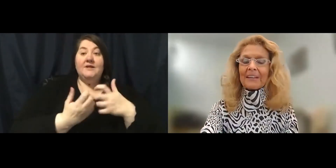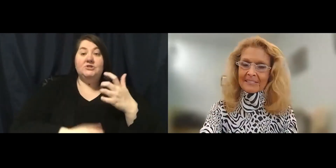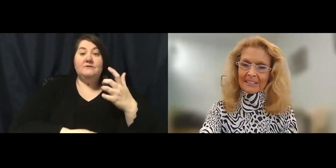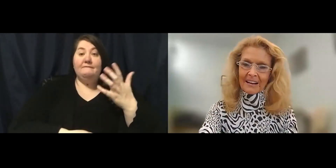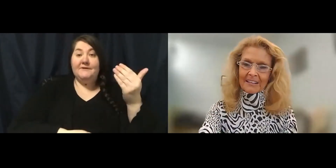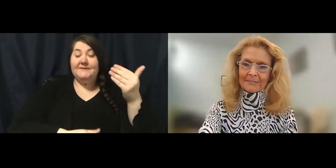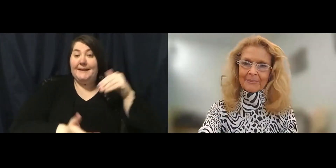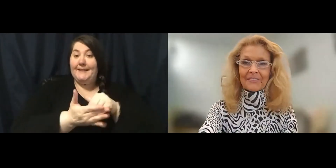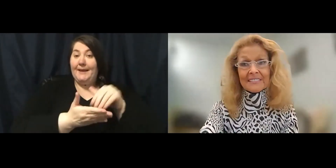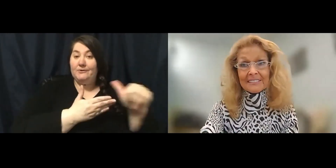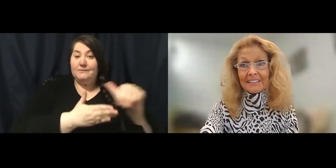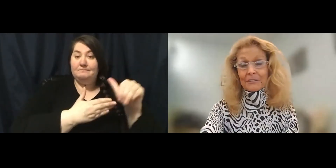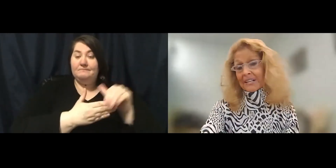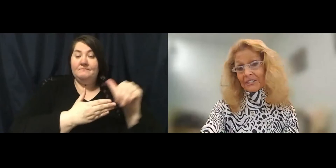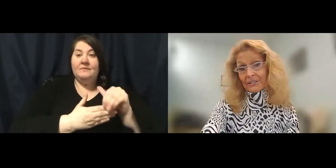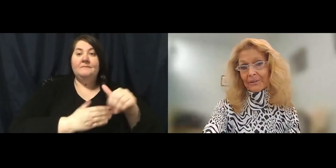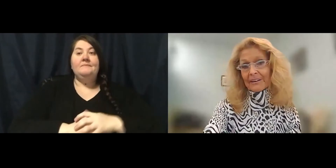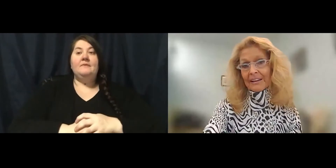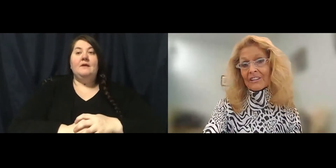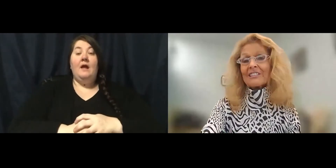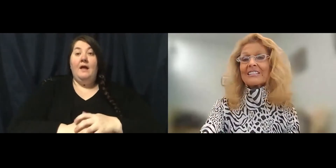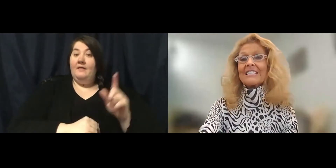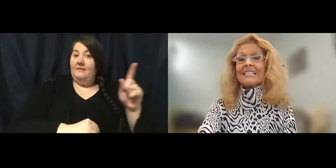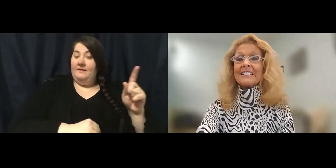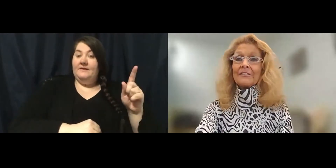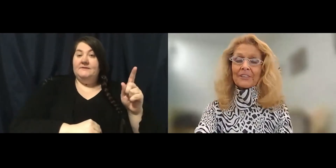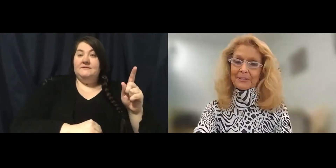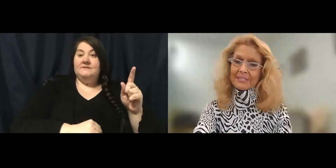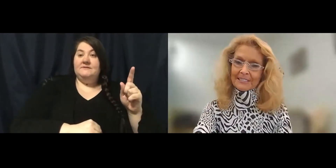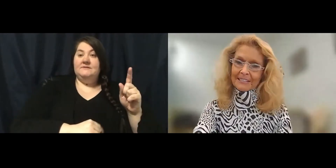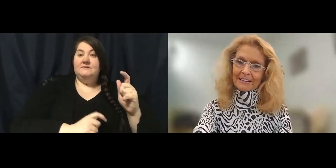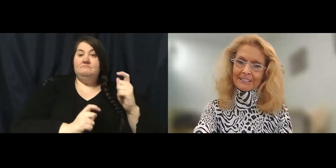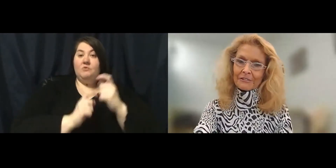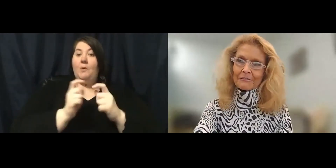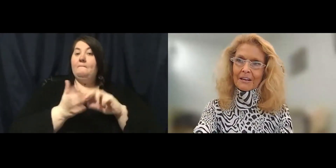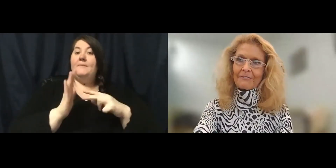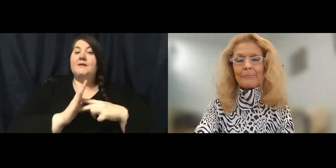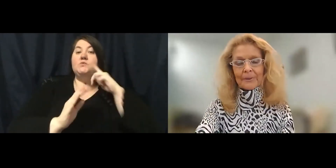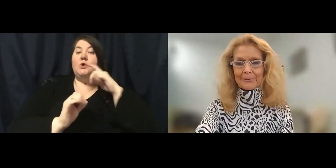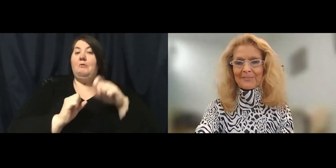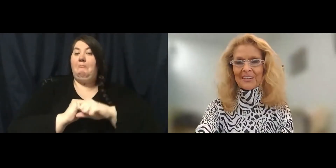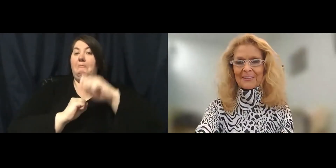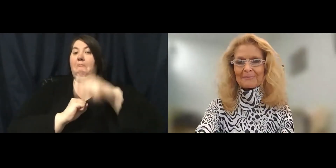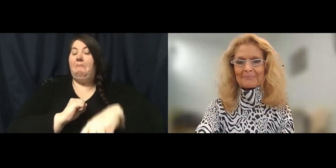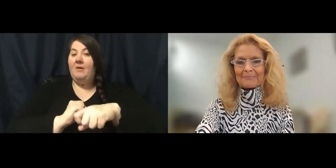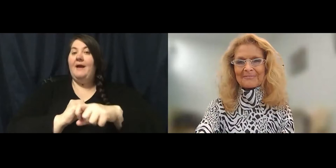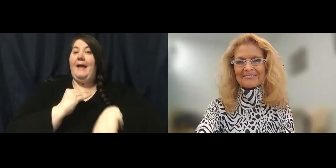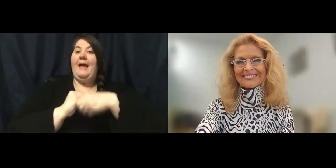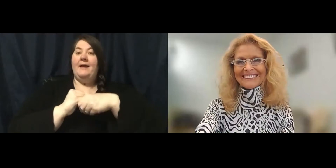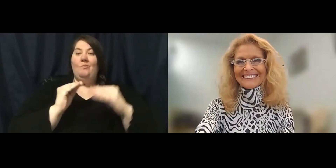Because of this exciting donation, we're actually extending the fundraising deadline to February 25th.